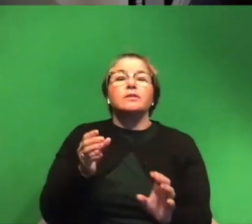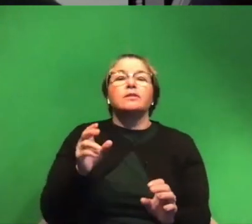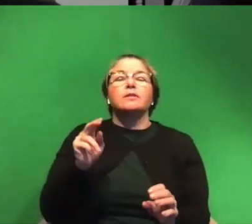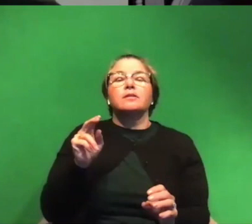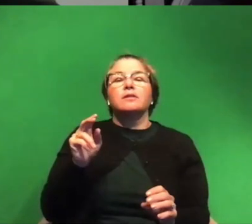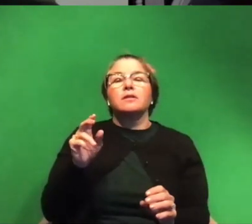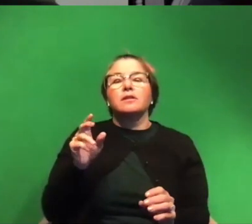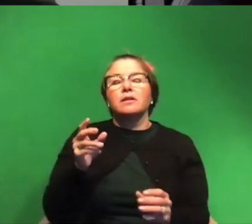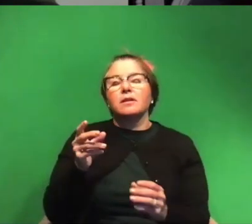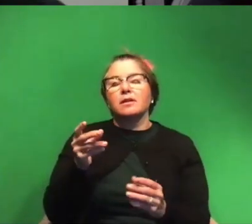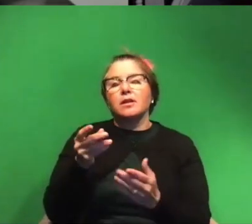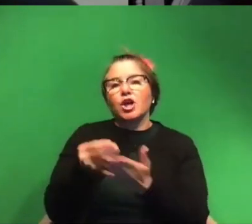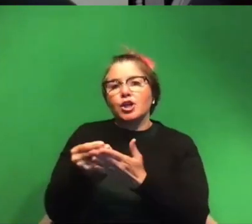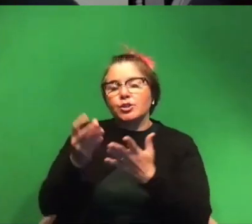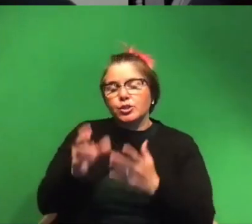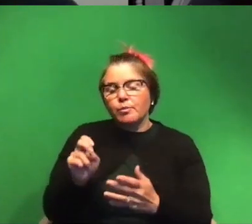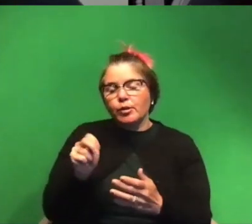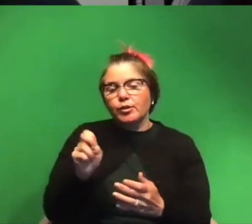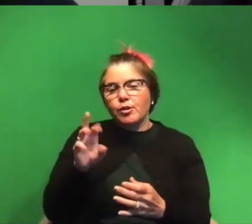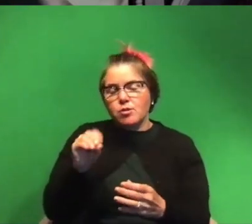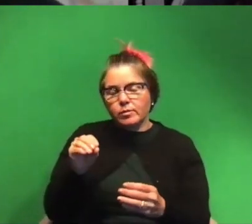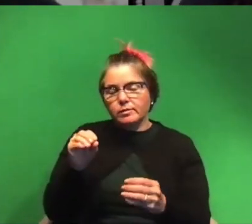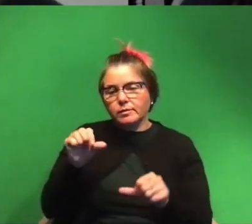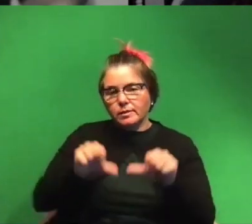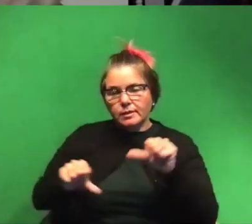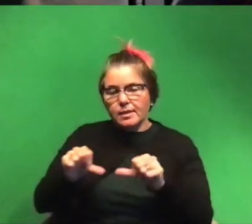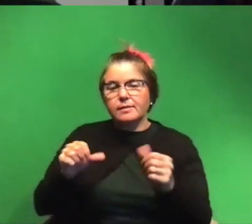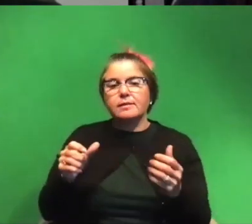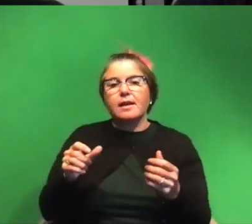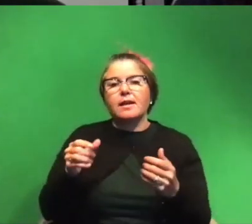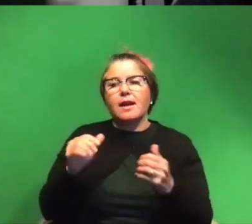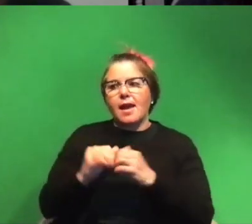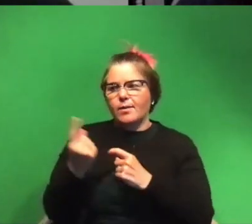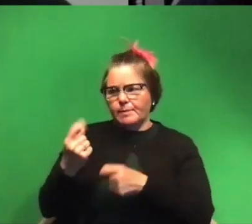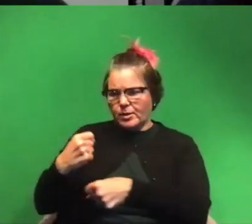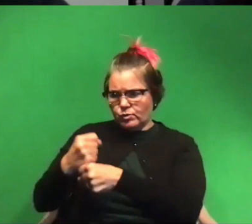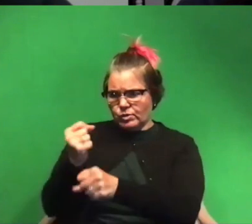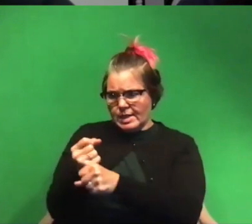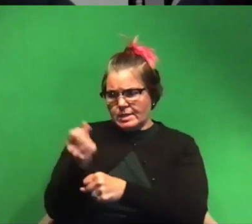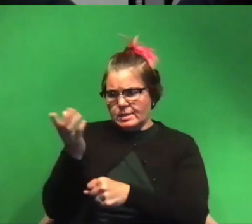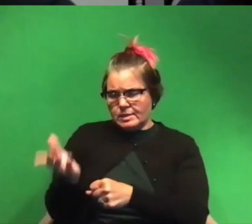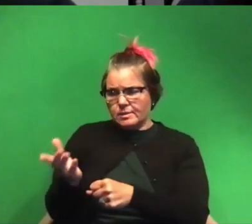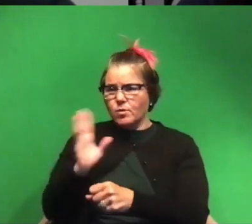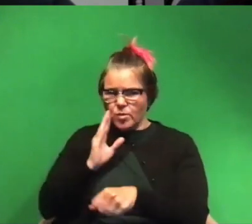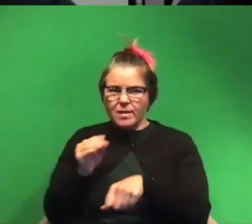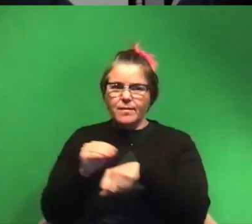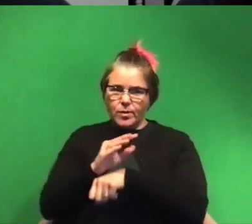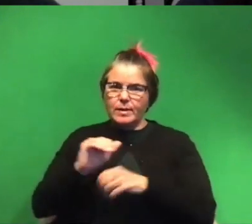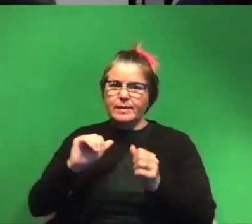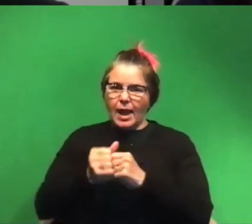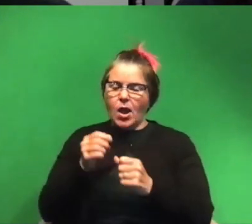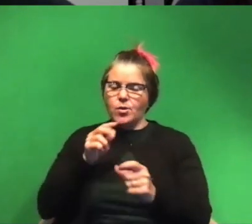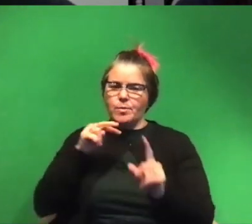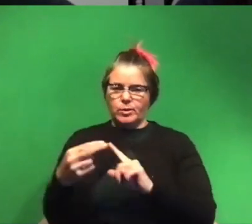consumer neuroscience and there's really a lot of work that says the way that something is created does influence the way that it's perceived